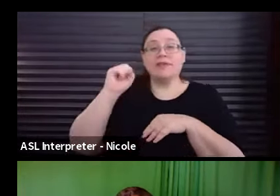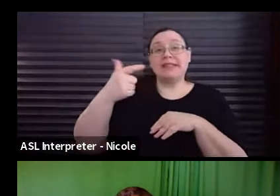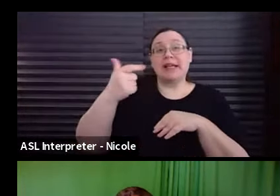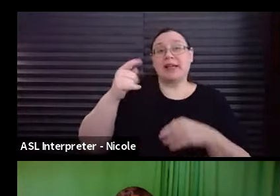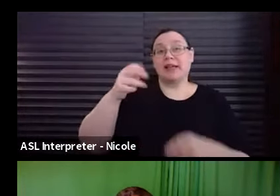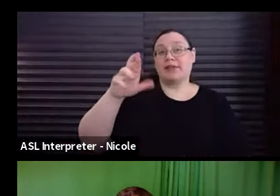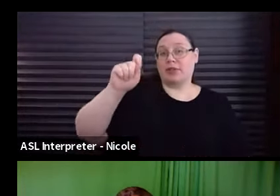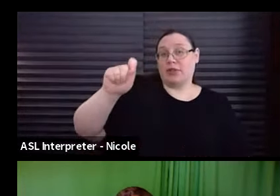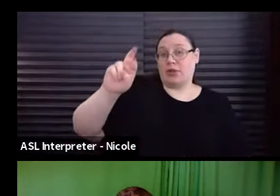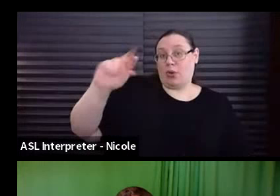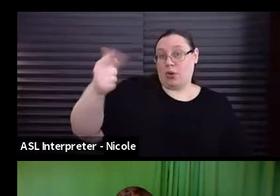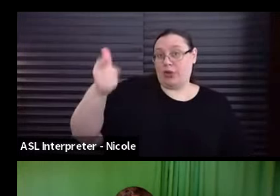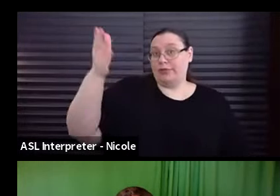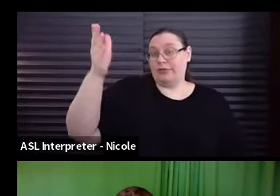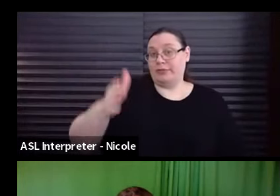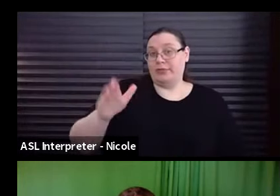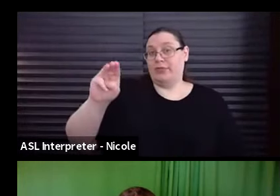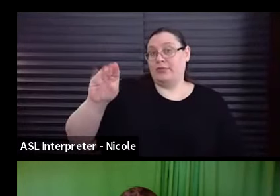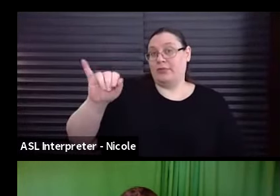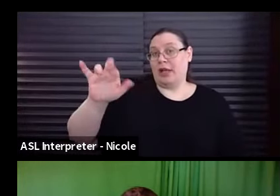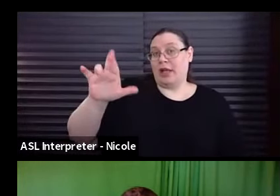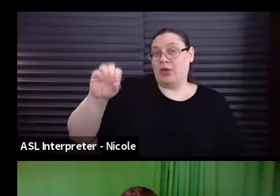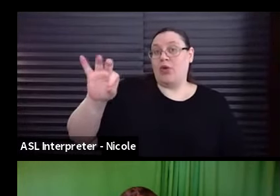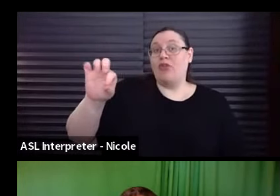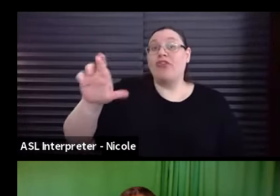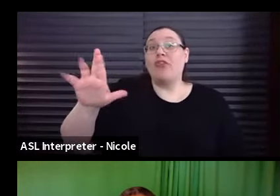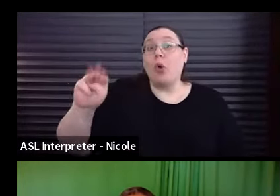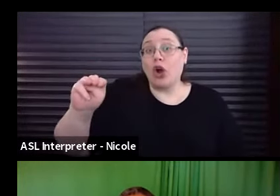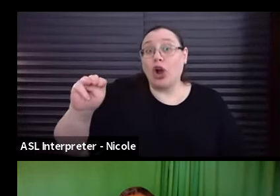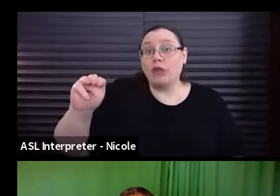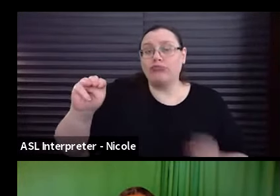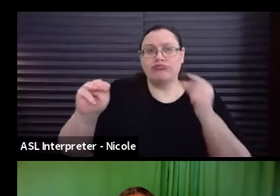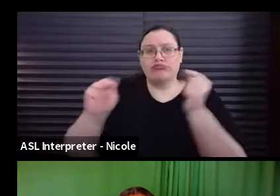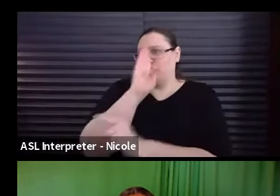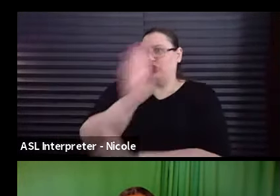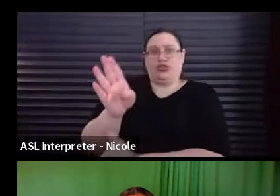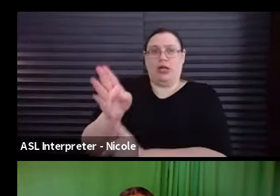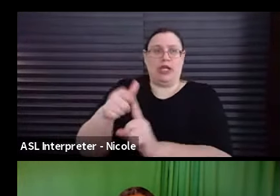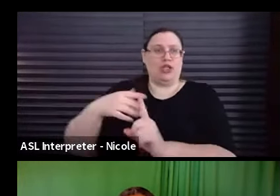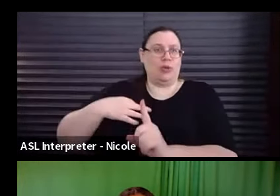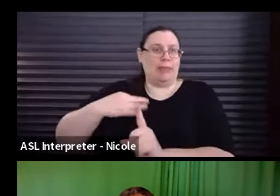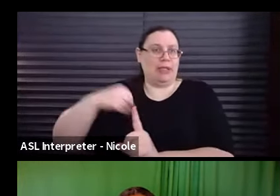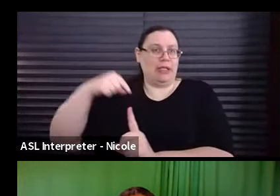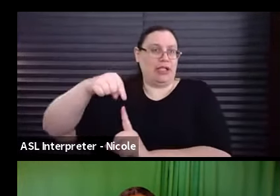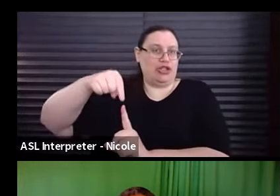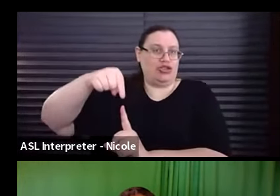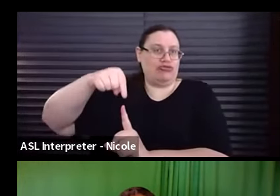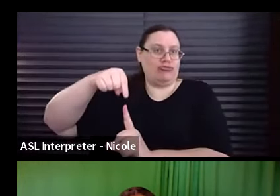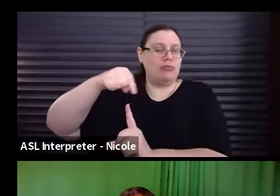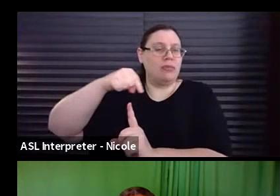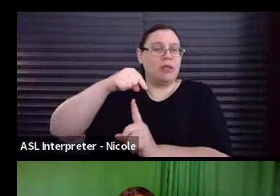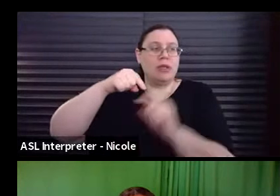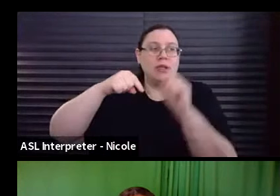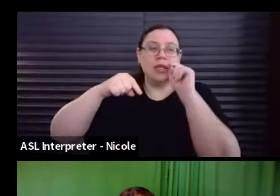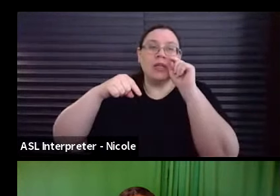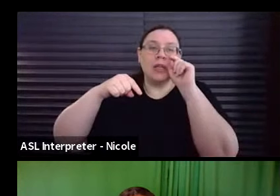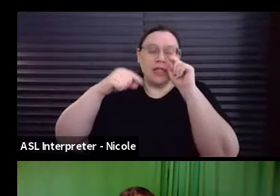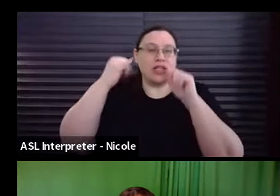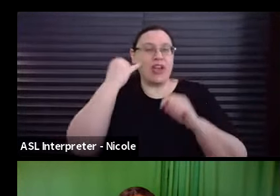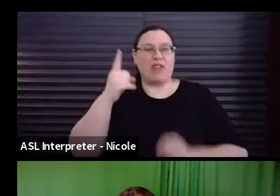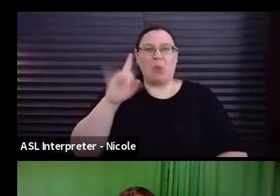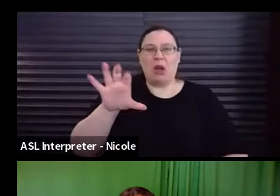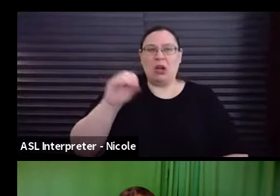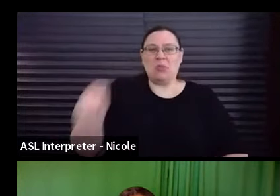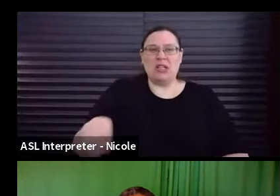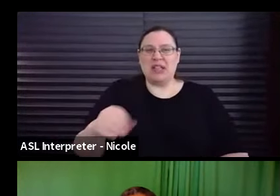org forward slash micro form, it drops you right into the application itself. So if you are totally convinced